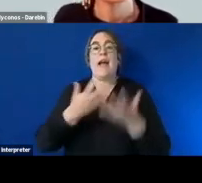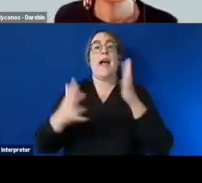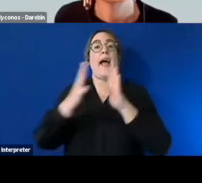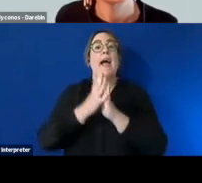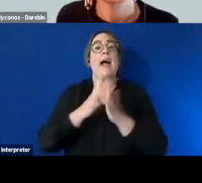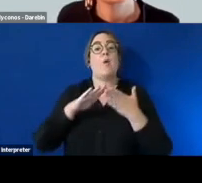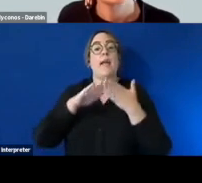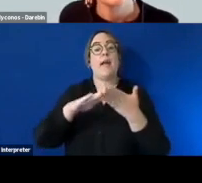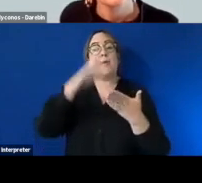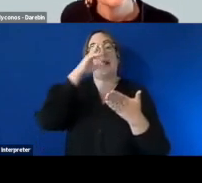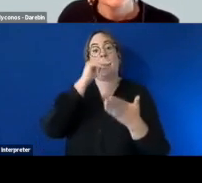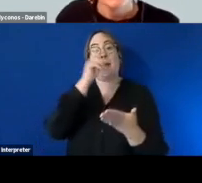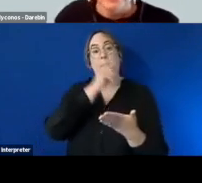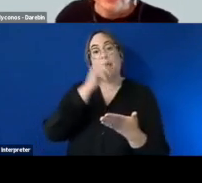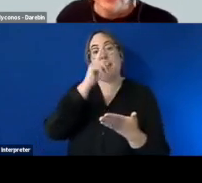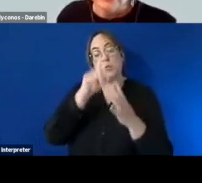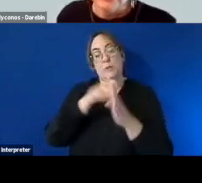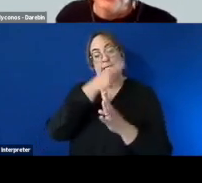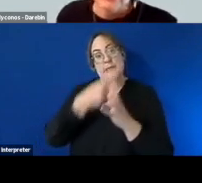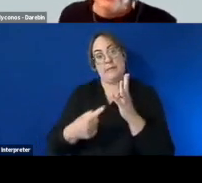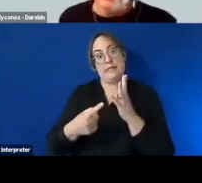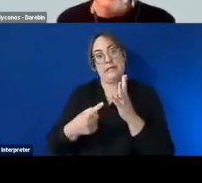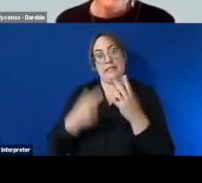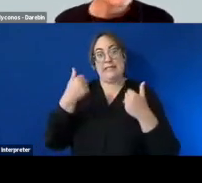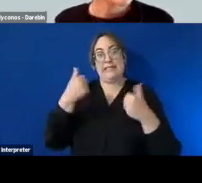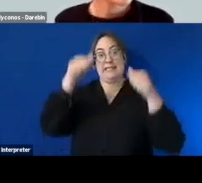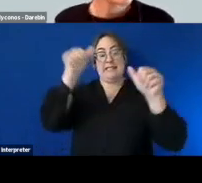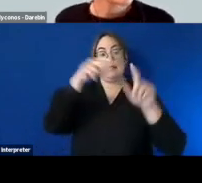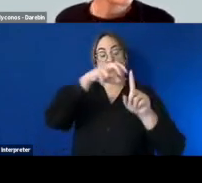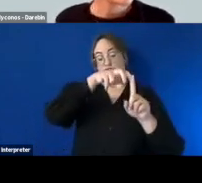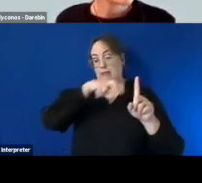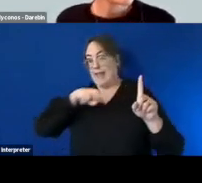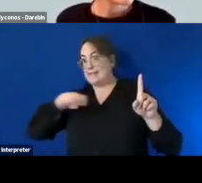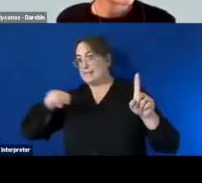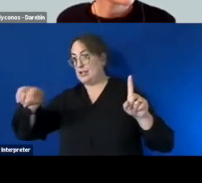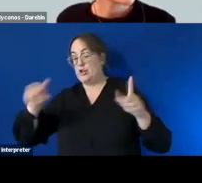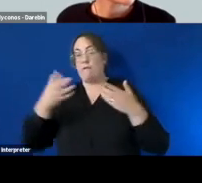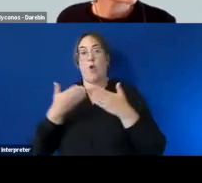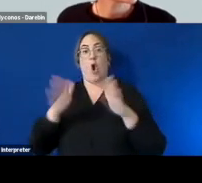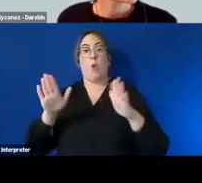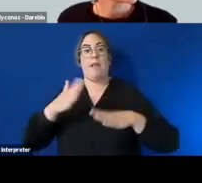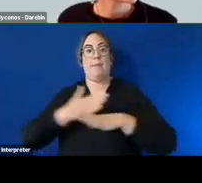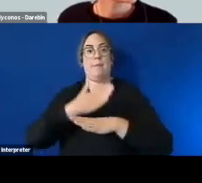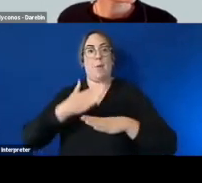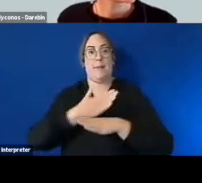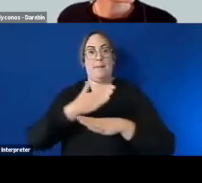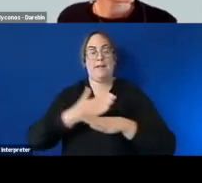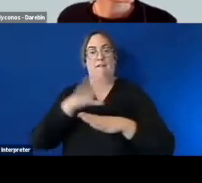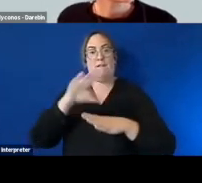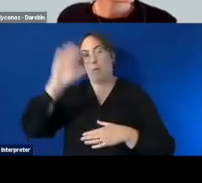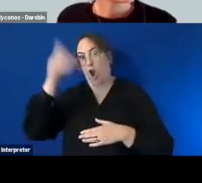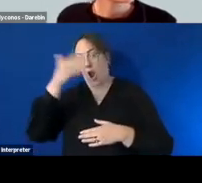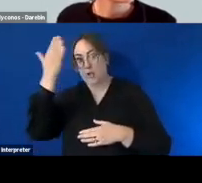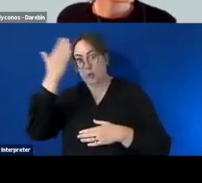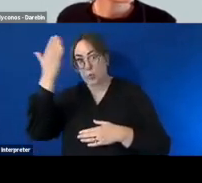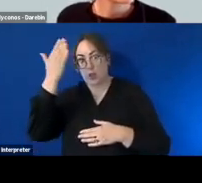young people with disabilities make a successful transition to open employment after high school uh it's a tricky question um i